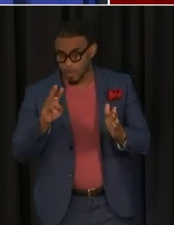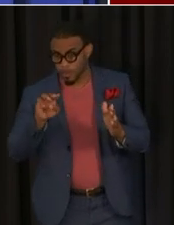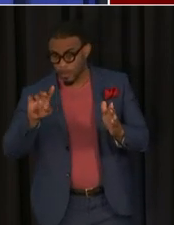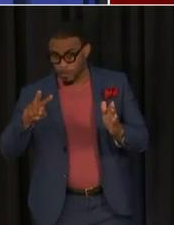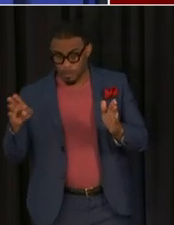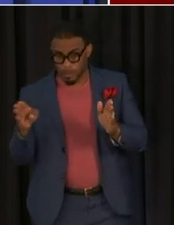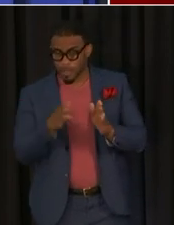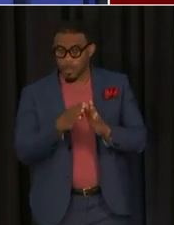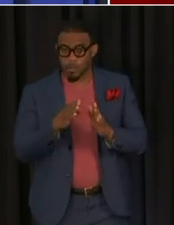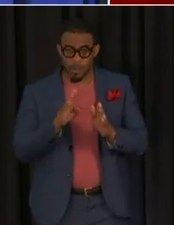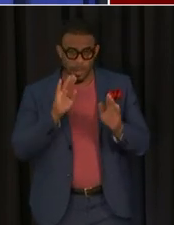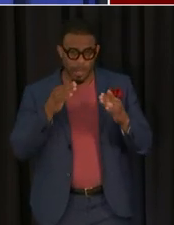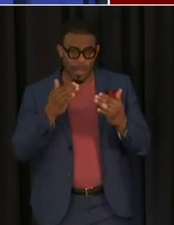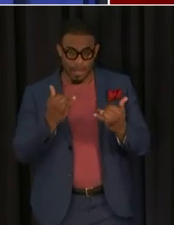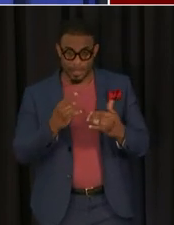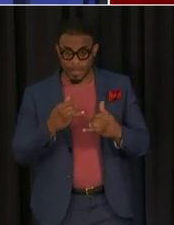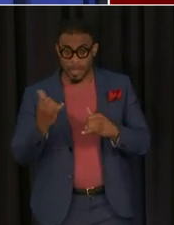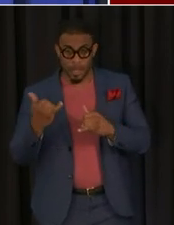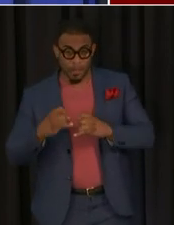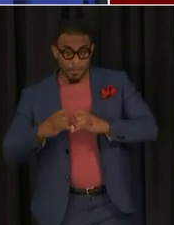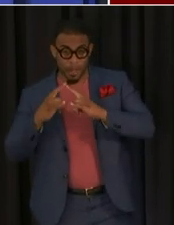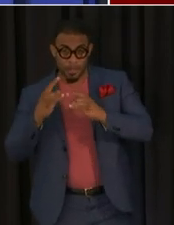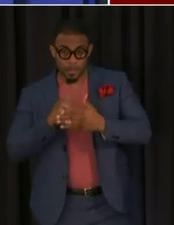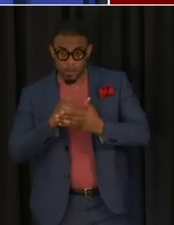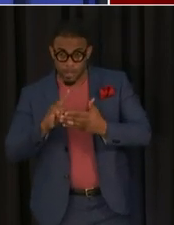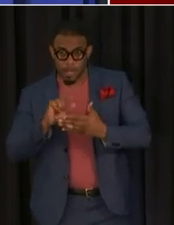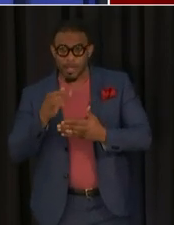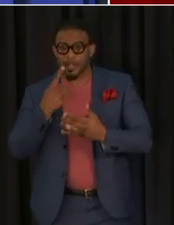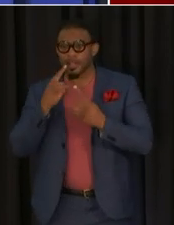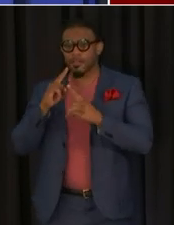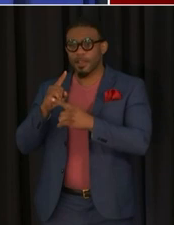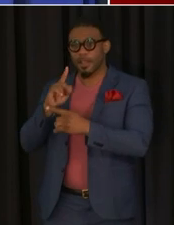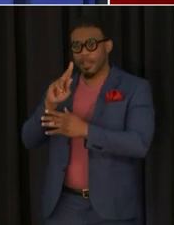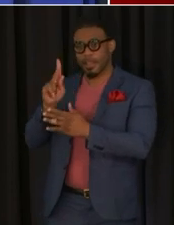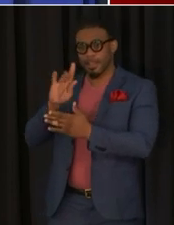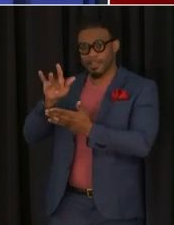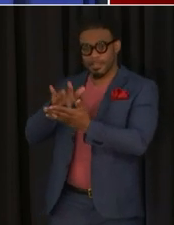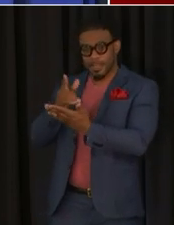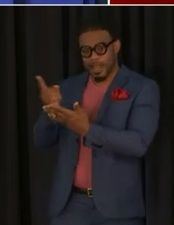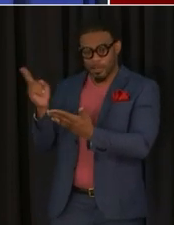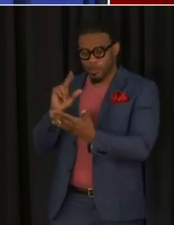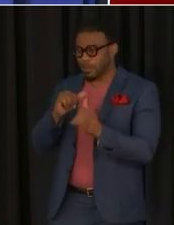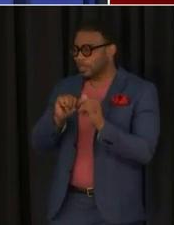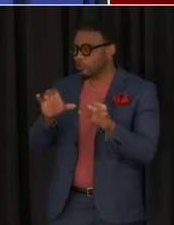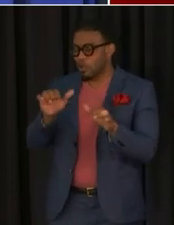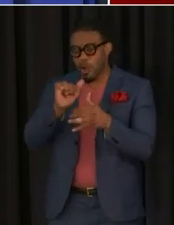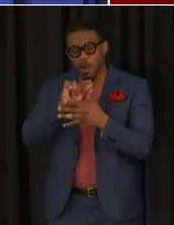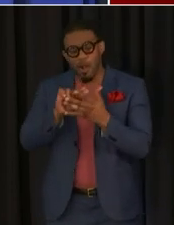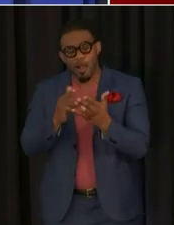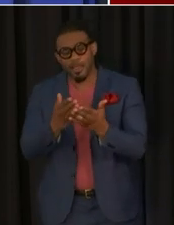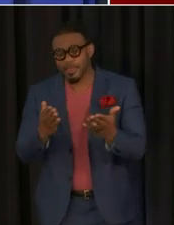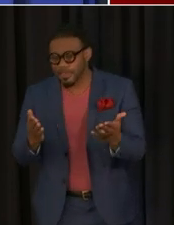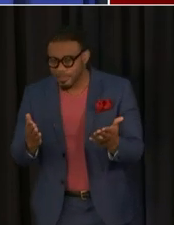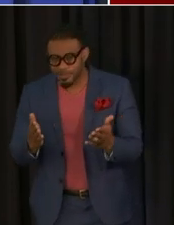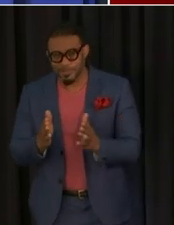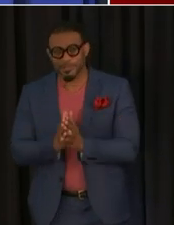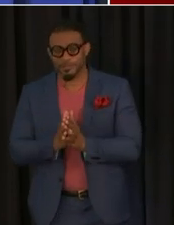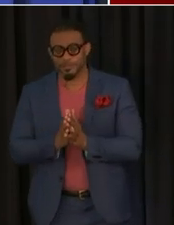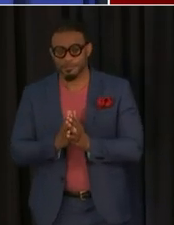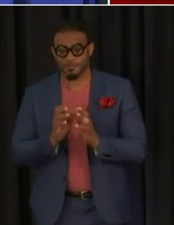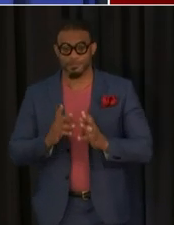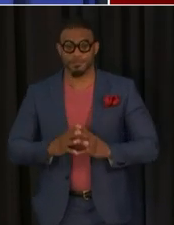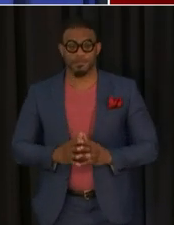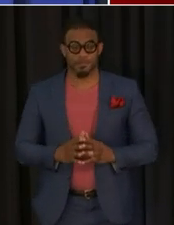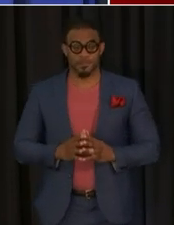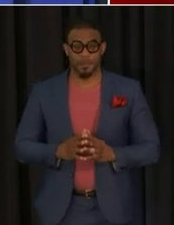the mayor highlighted another pop-up that we're having this week we had a successful pop-up at the kennedy center last week we'll continue to do all of those things as